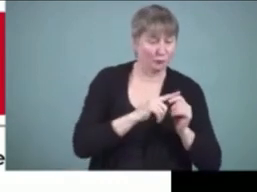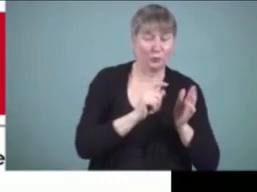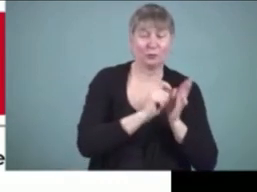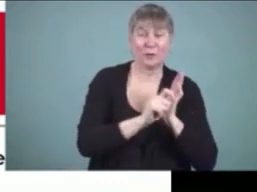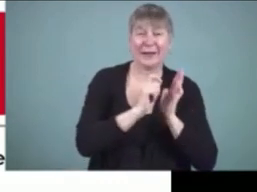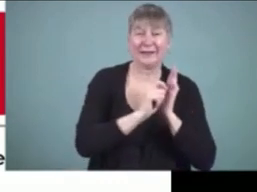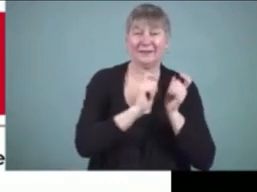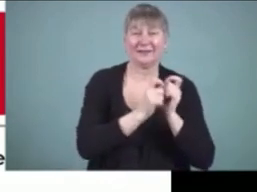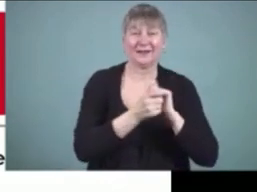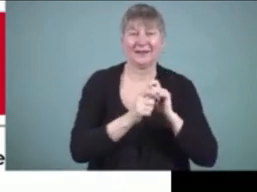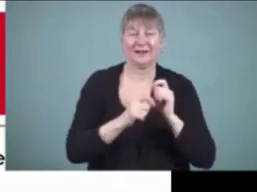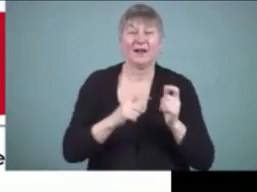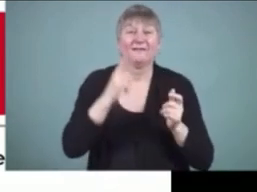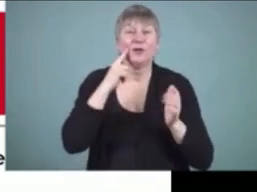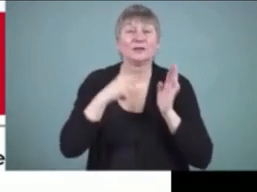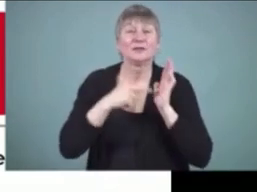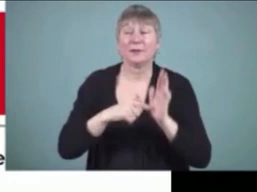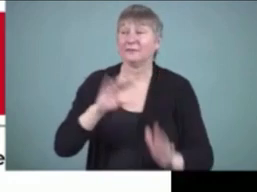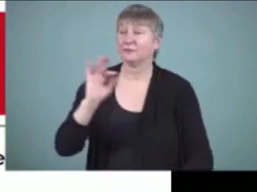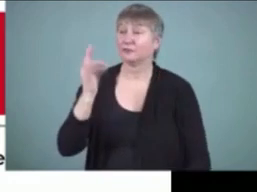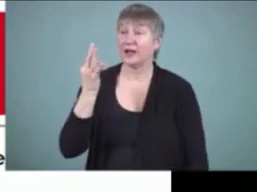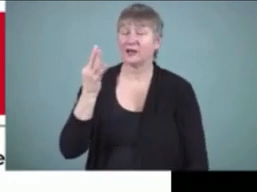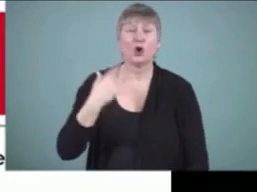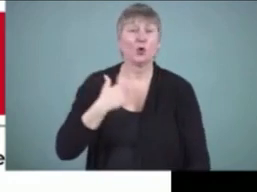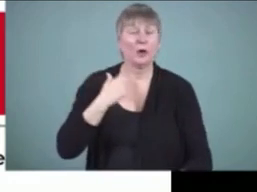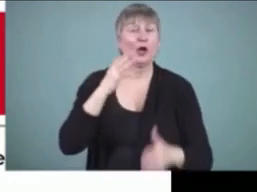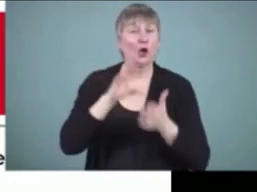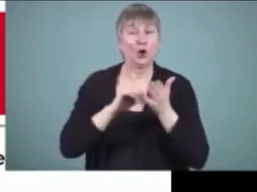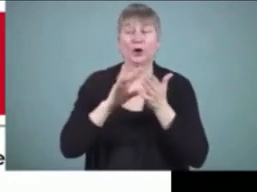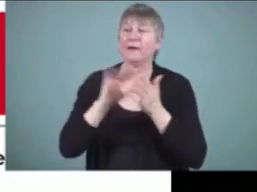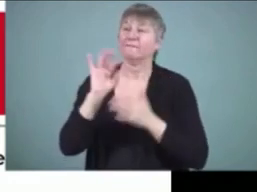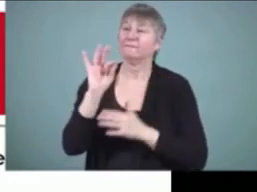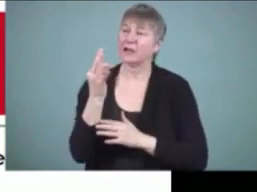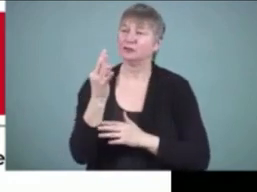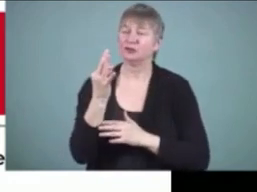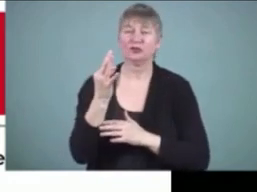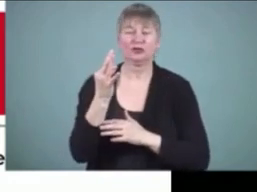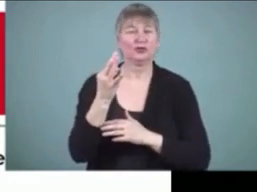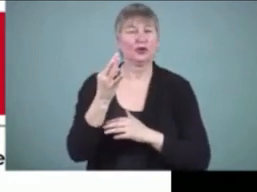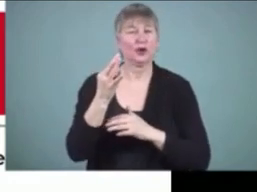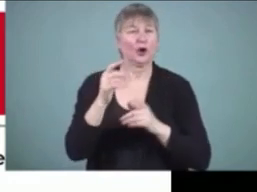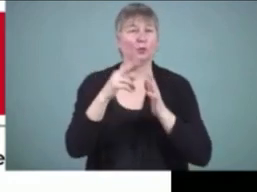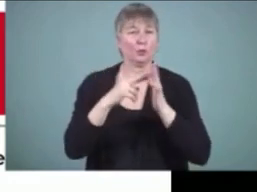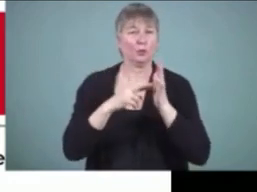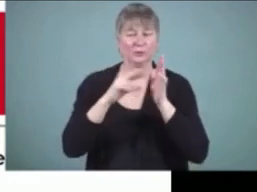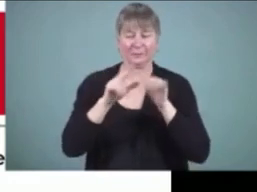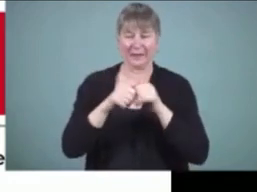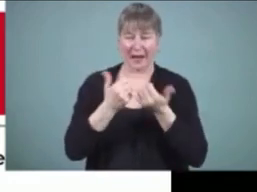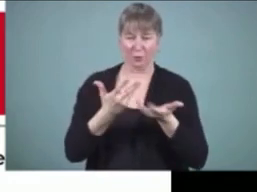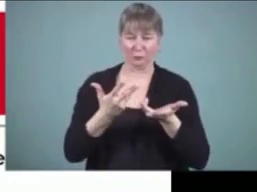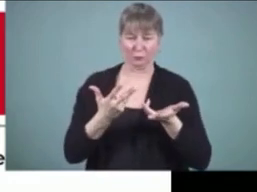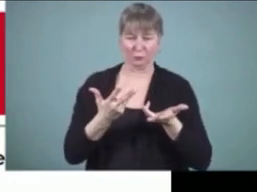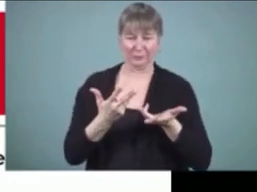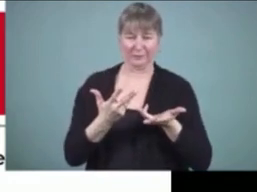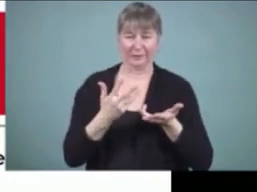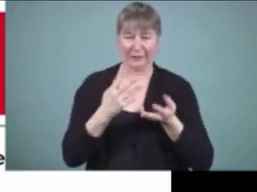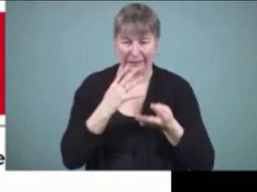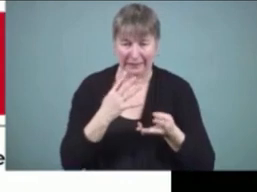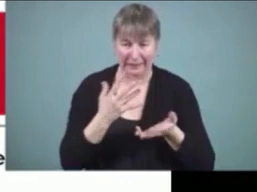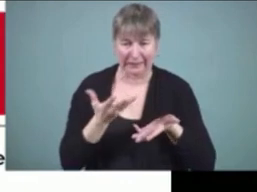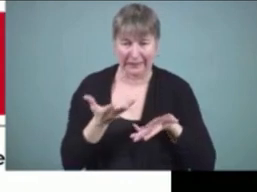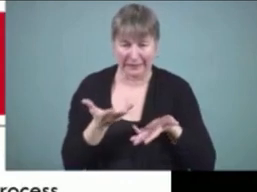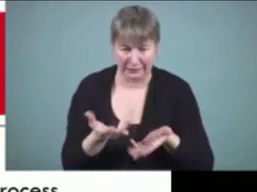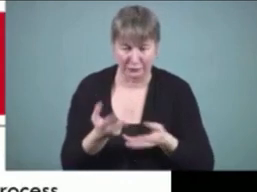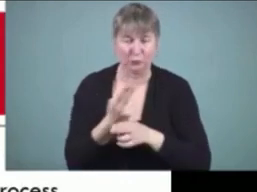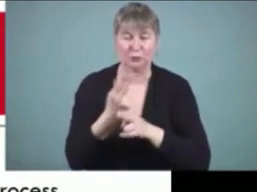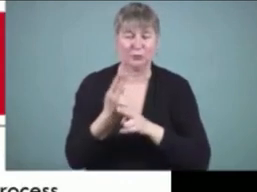all probably think about french where we've all learned a lot of rules about french but we really don't know how to apply them next slide